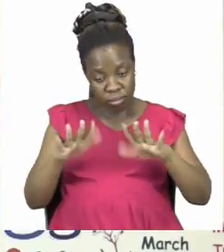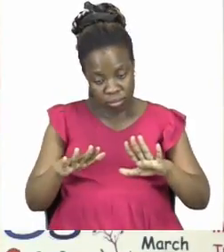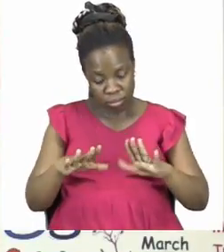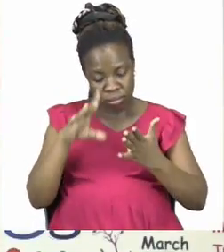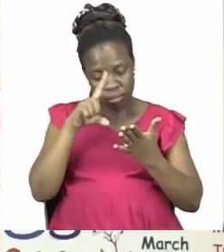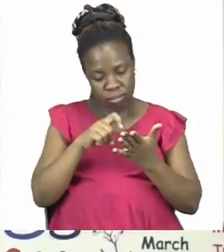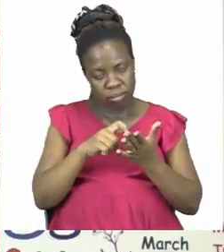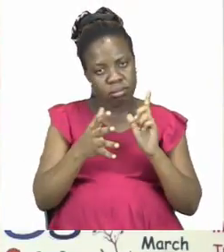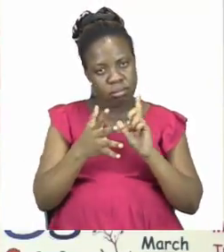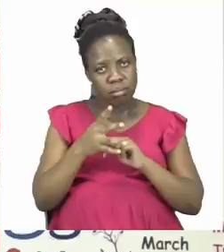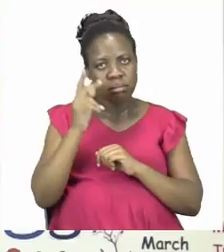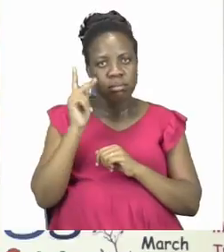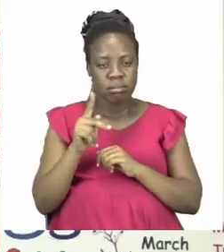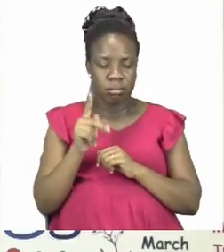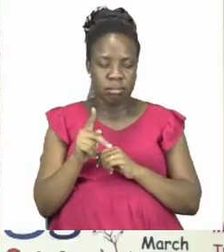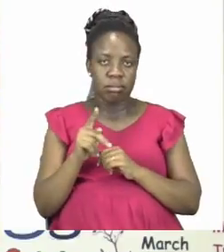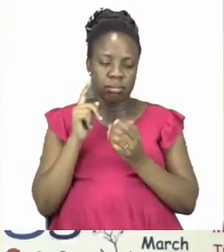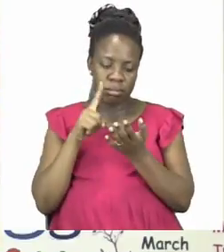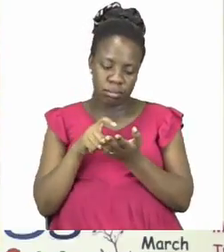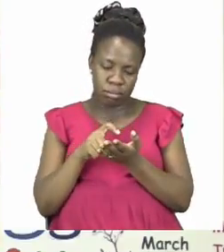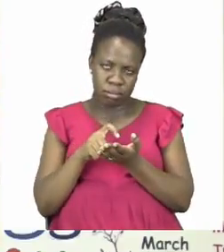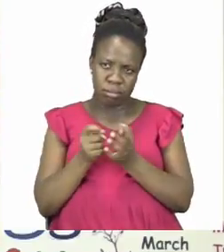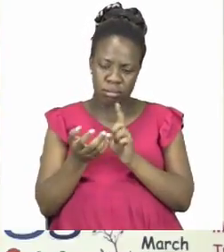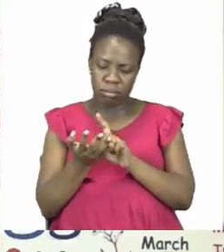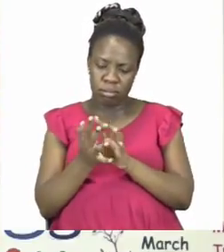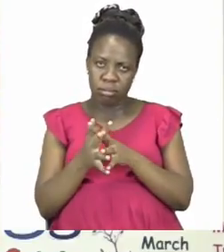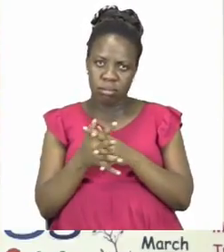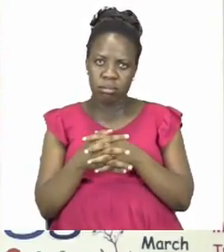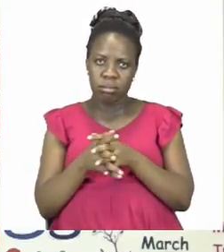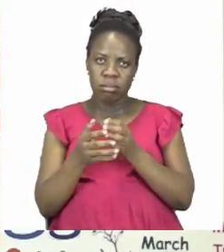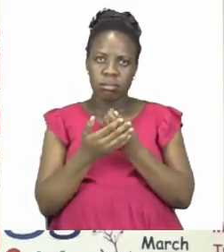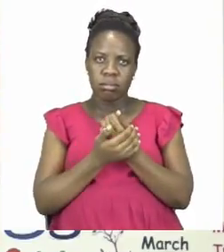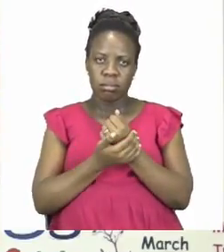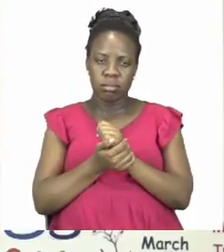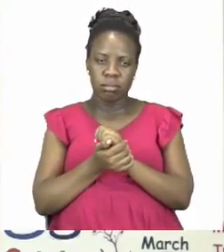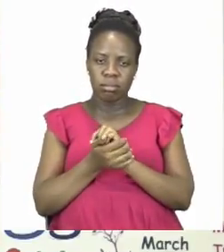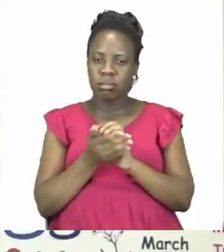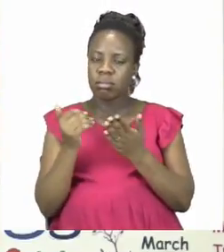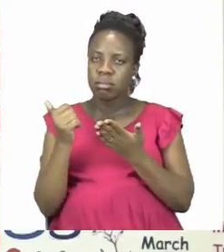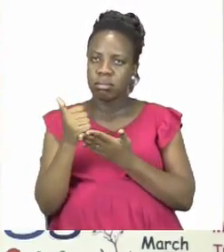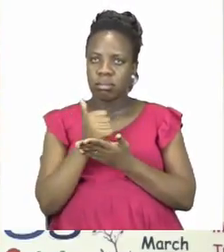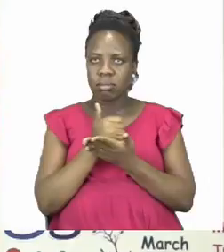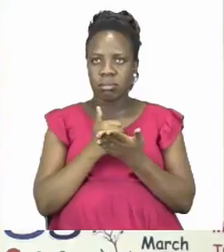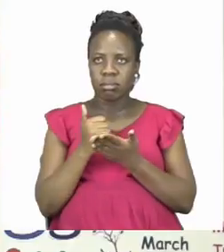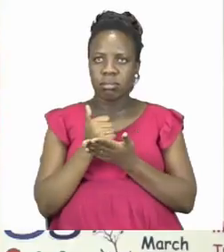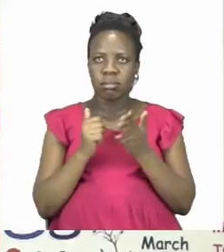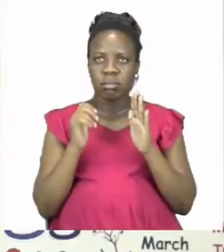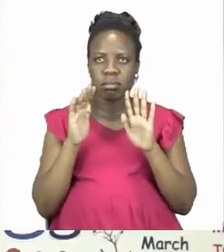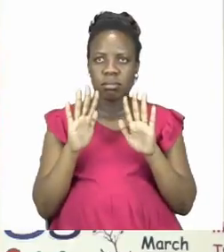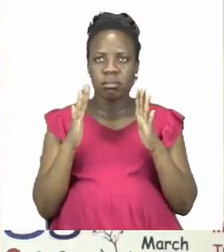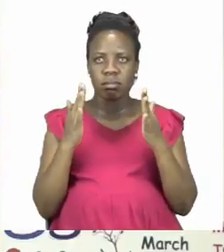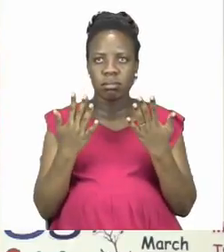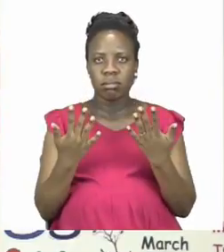Now let's make sure we put enough sanitizer on our hands so that we make sure our hands are nice and clean. Now